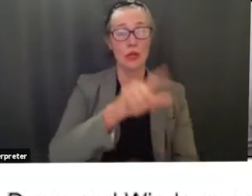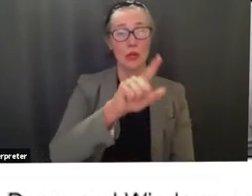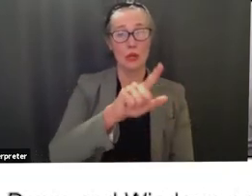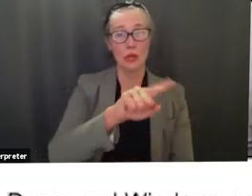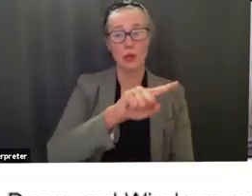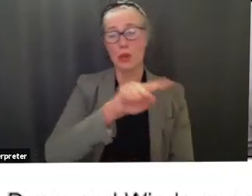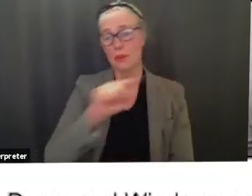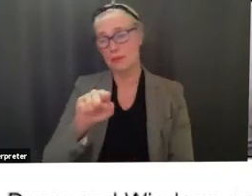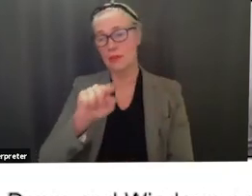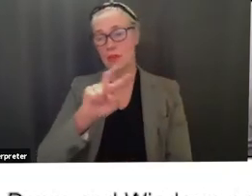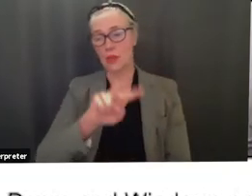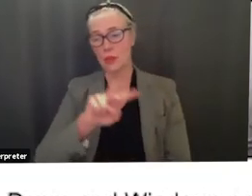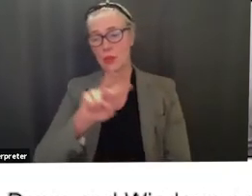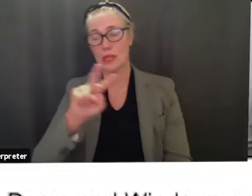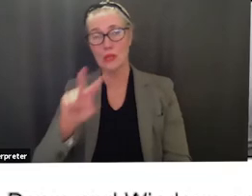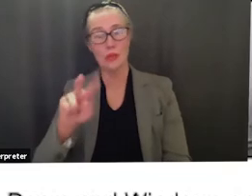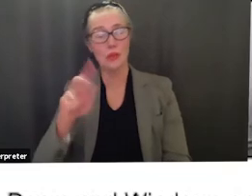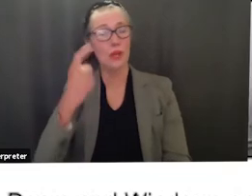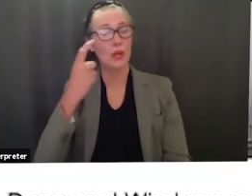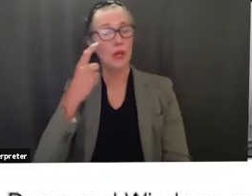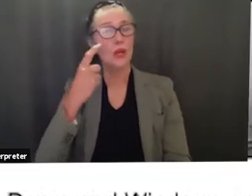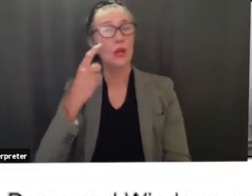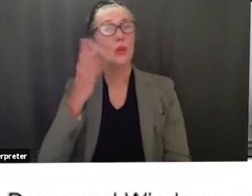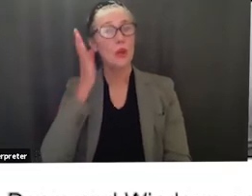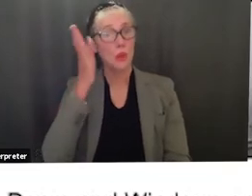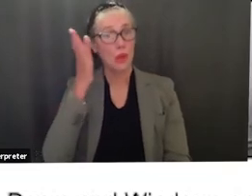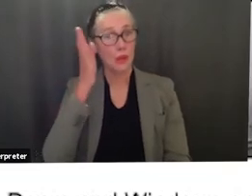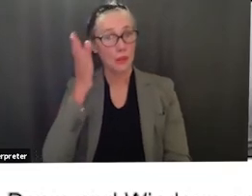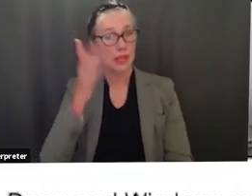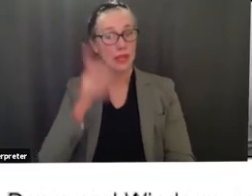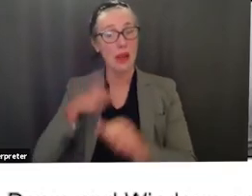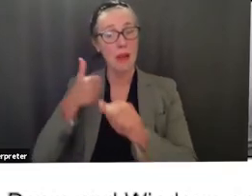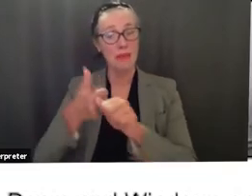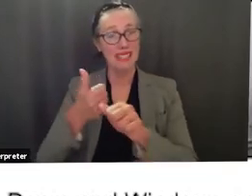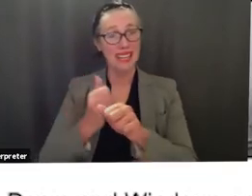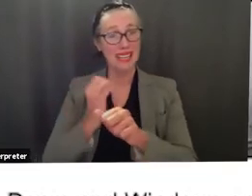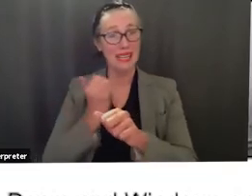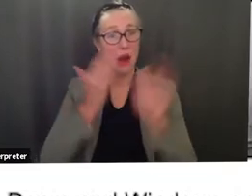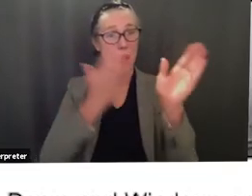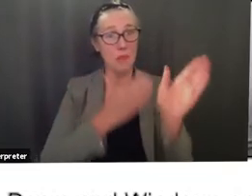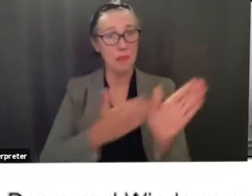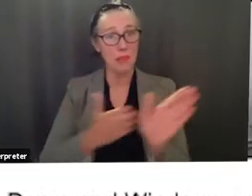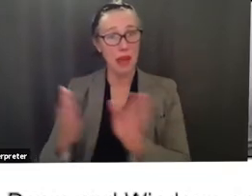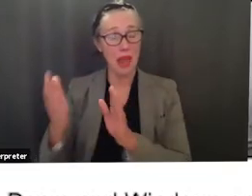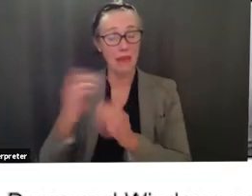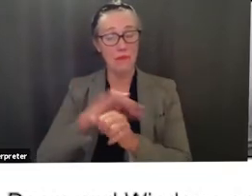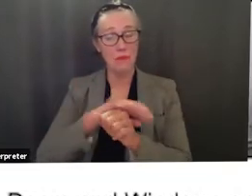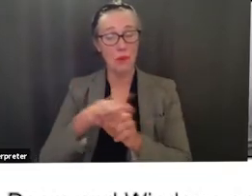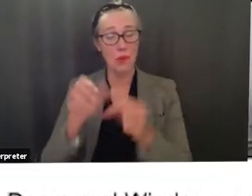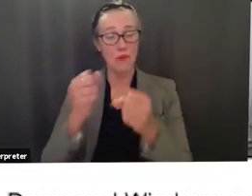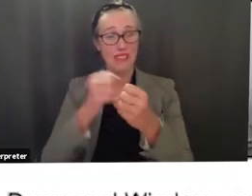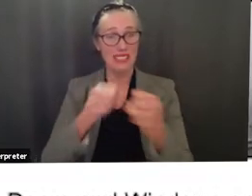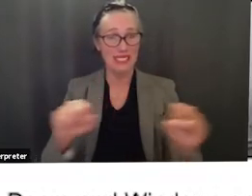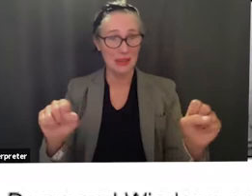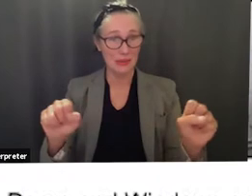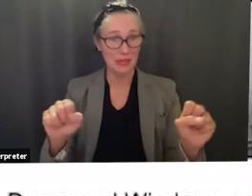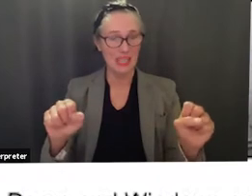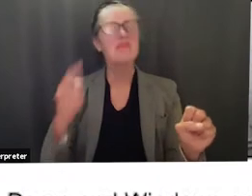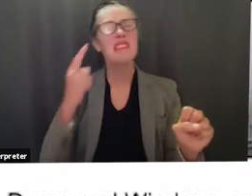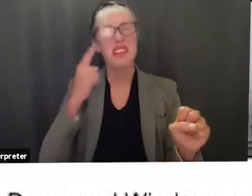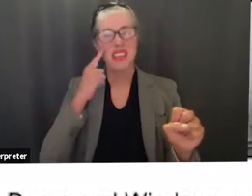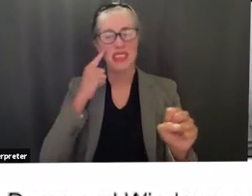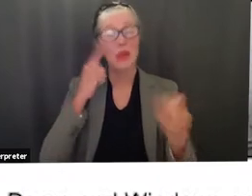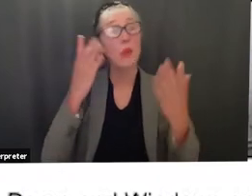updating our um our own covid safety plan that will be completed this week